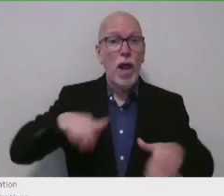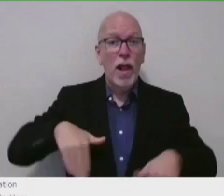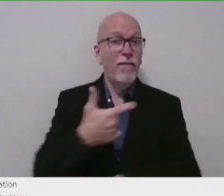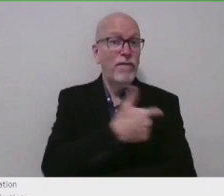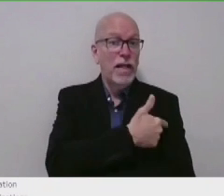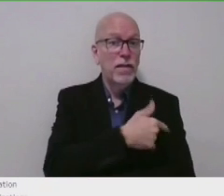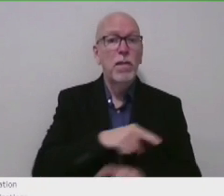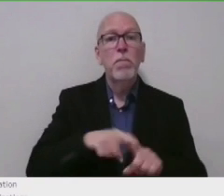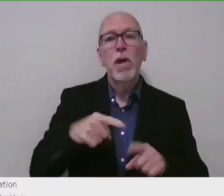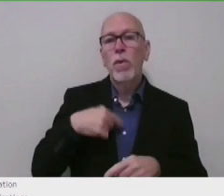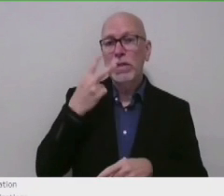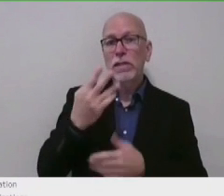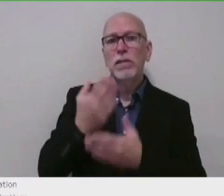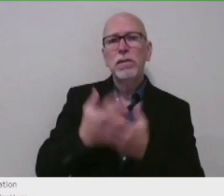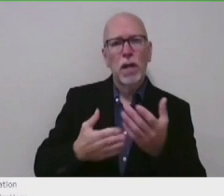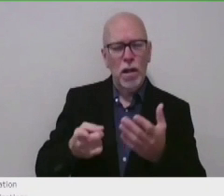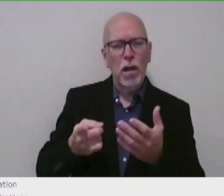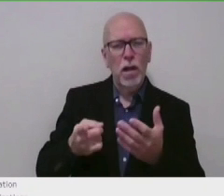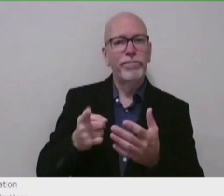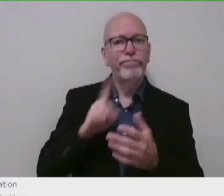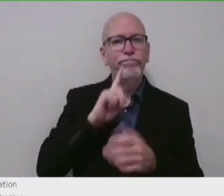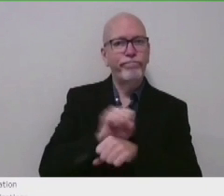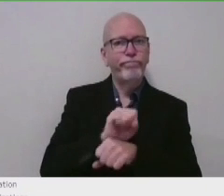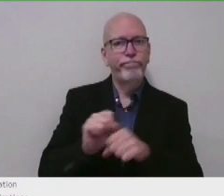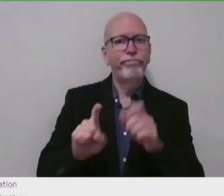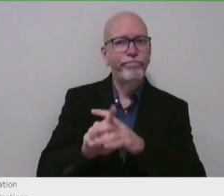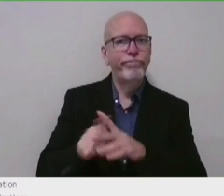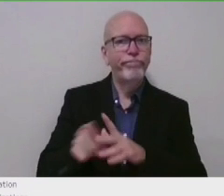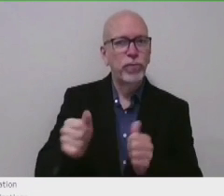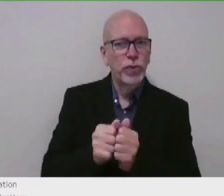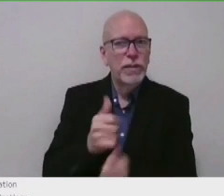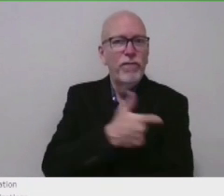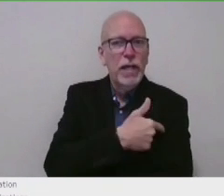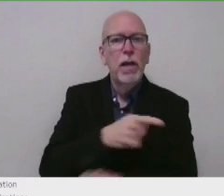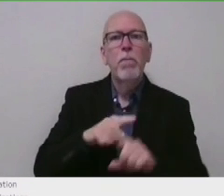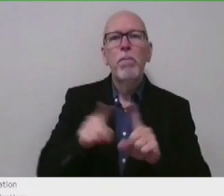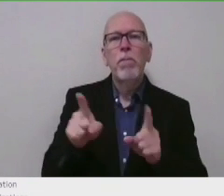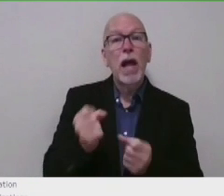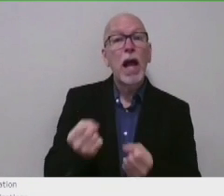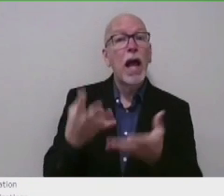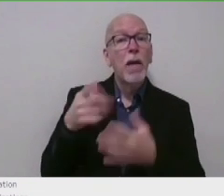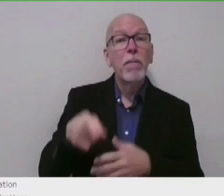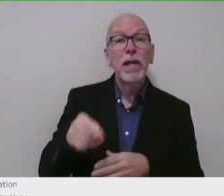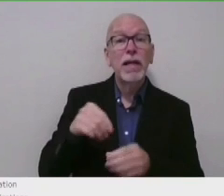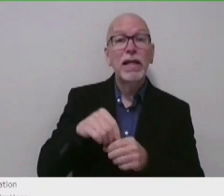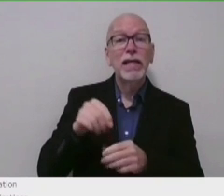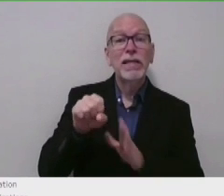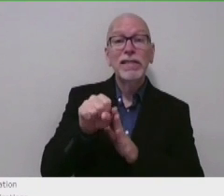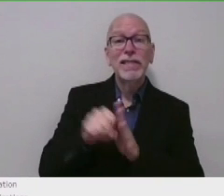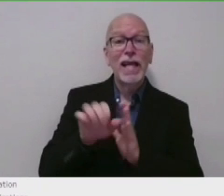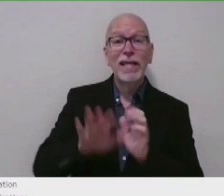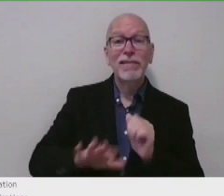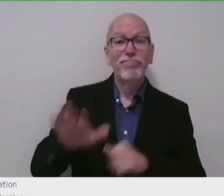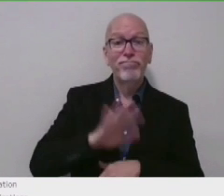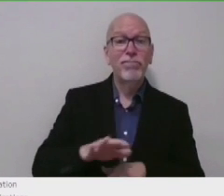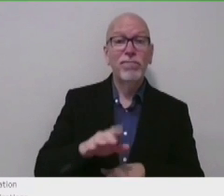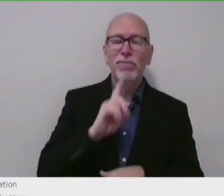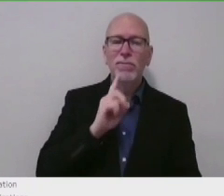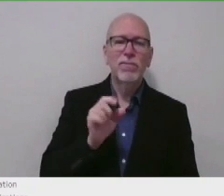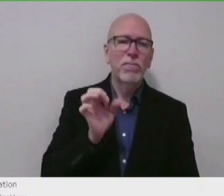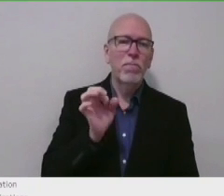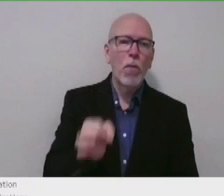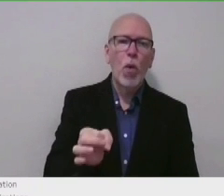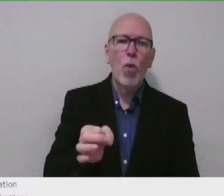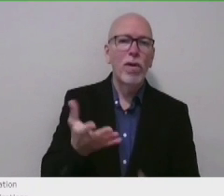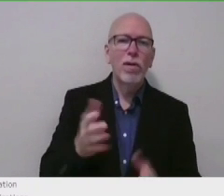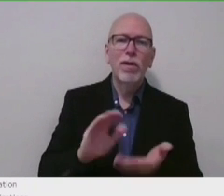seen several breakthrough cases. Overall, however, the number of breakthrough cases statewide remains very small in comparison to the